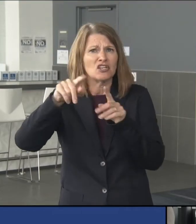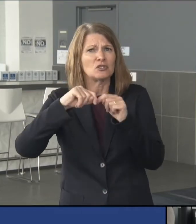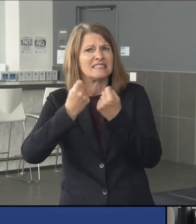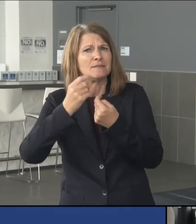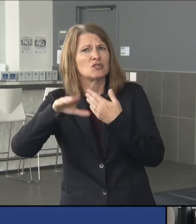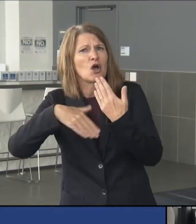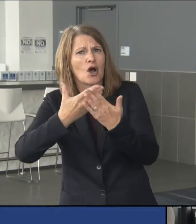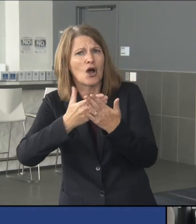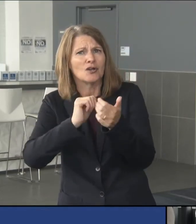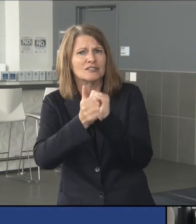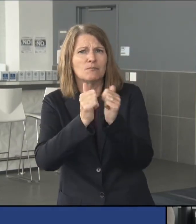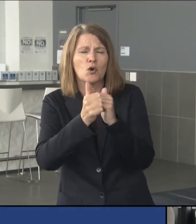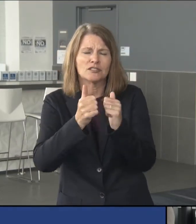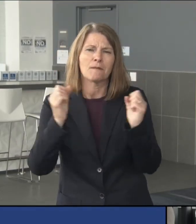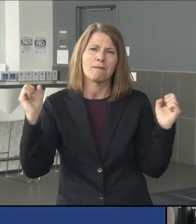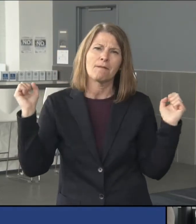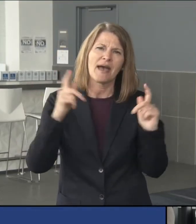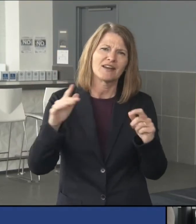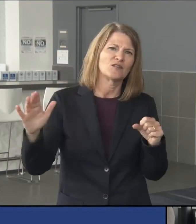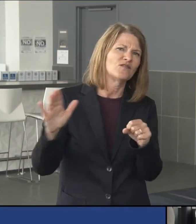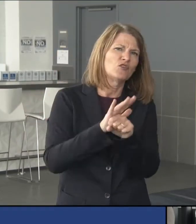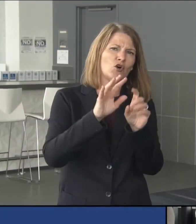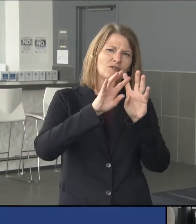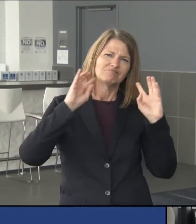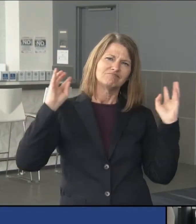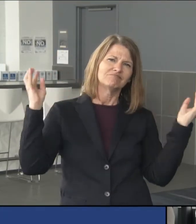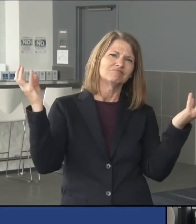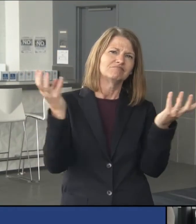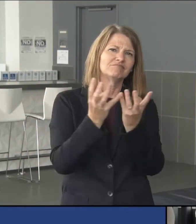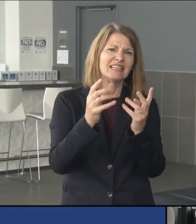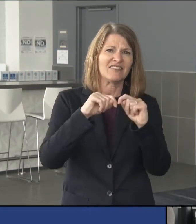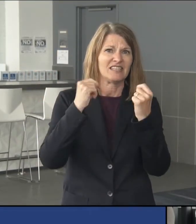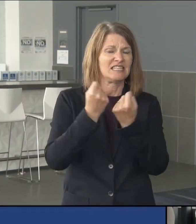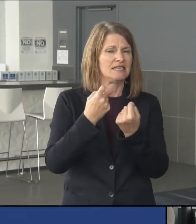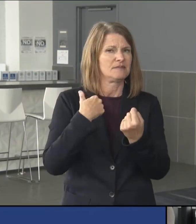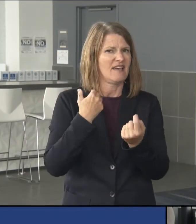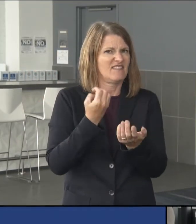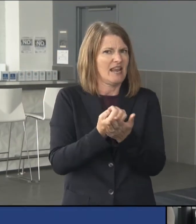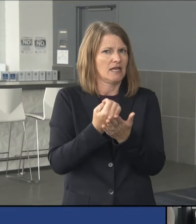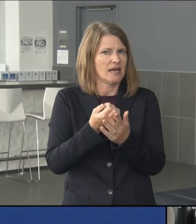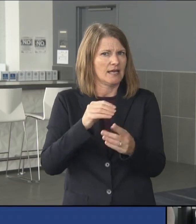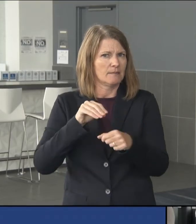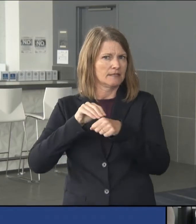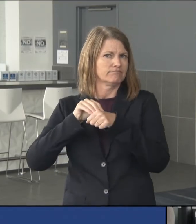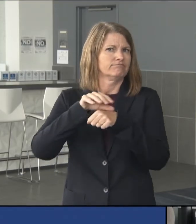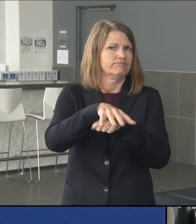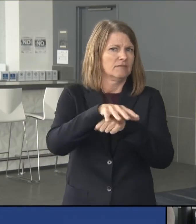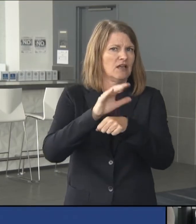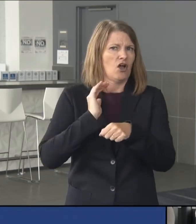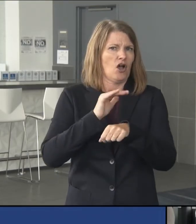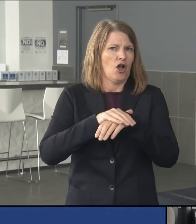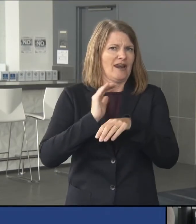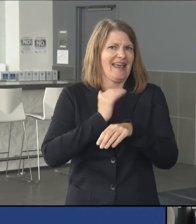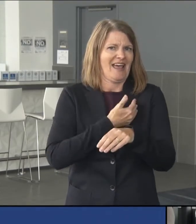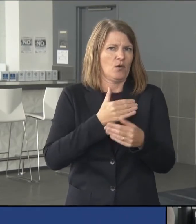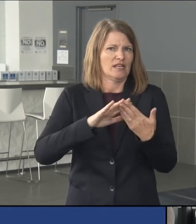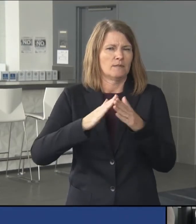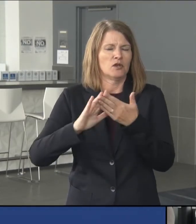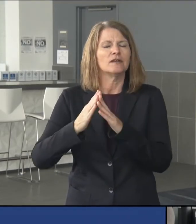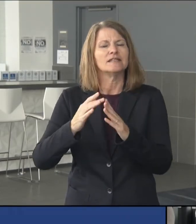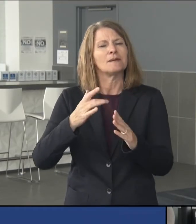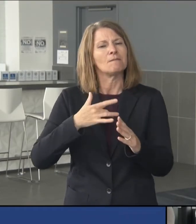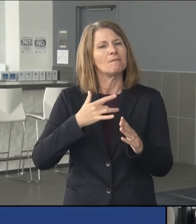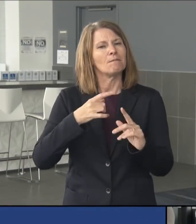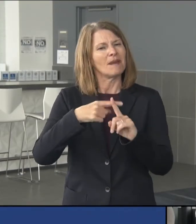return to full capacity. These teams have an economic impact on our communities and provide a sense of